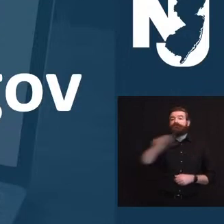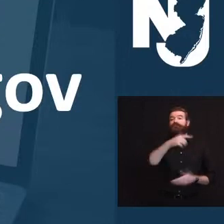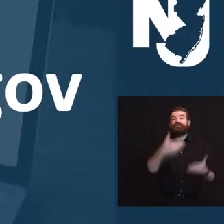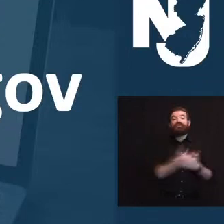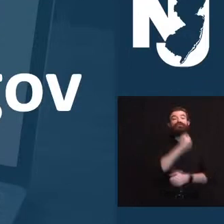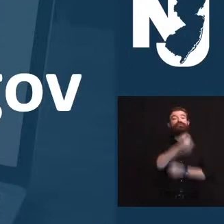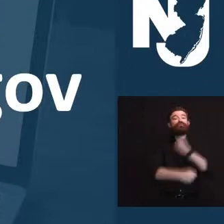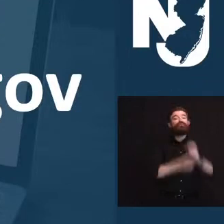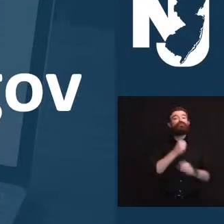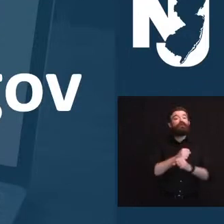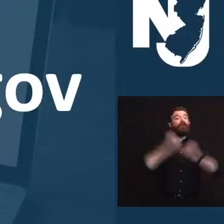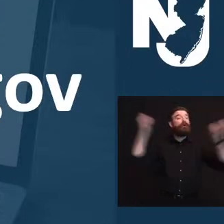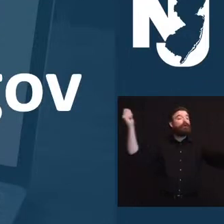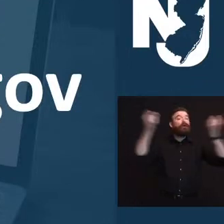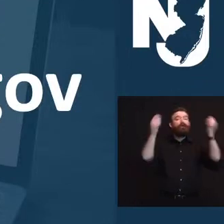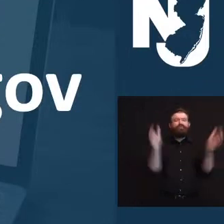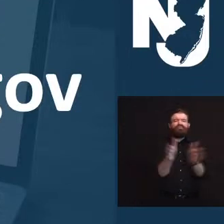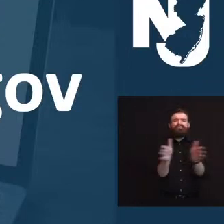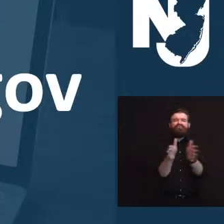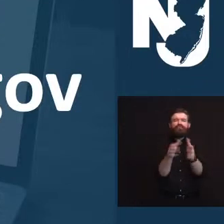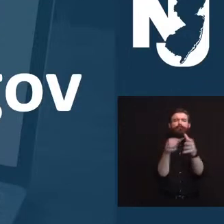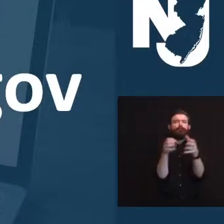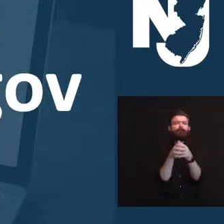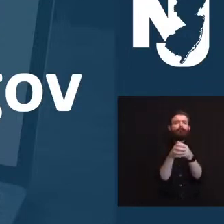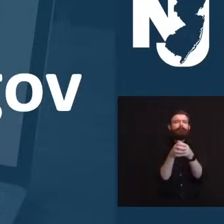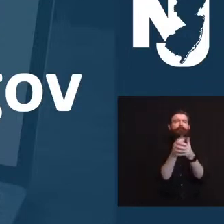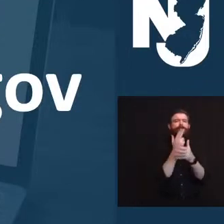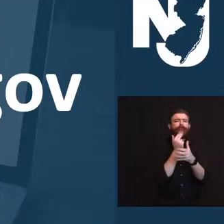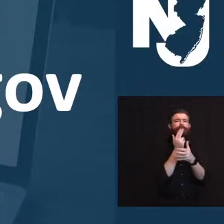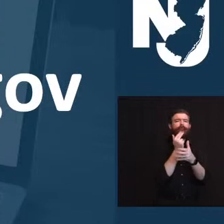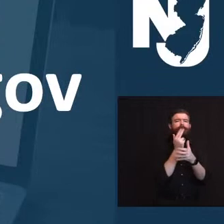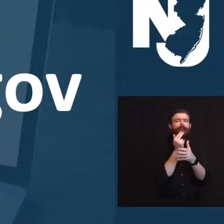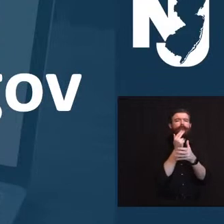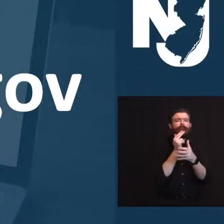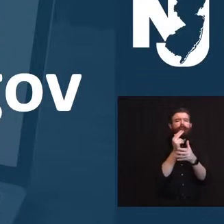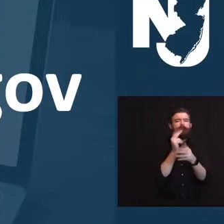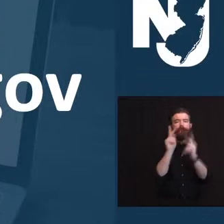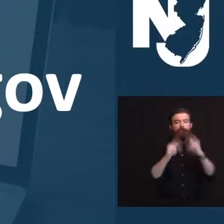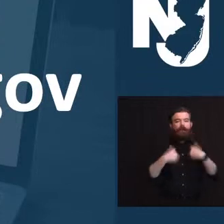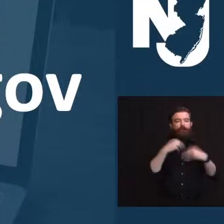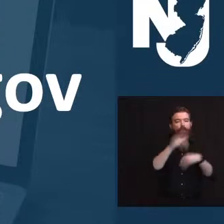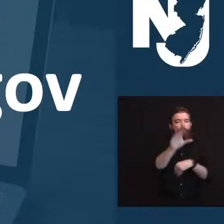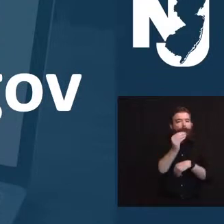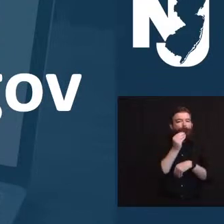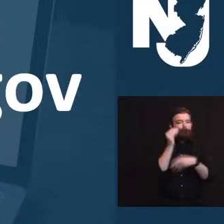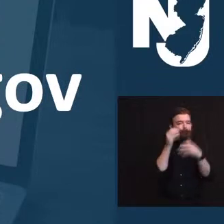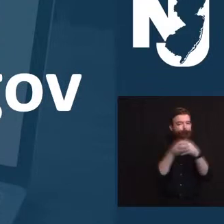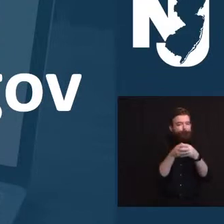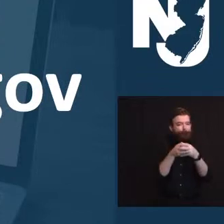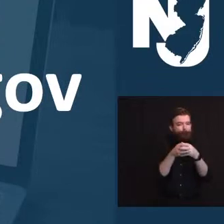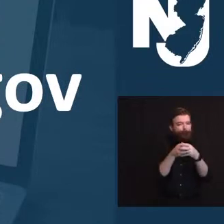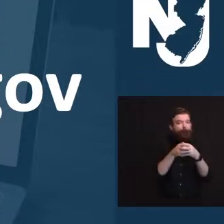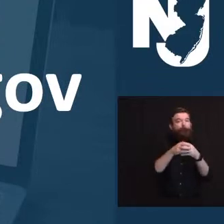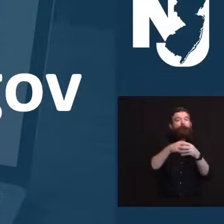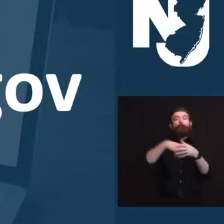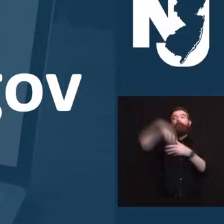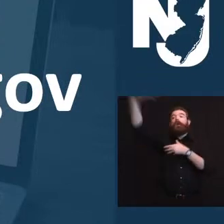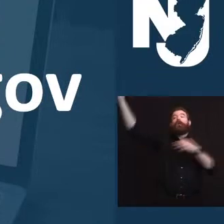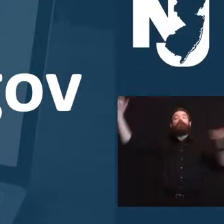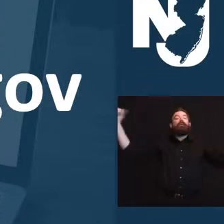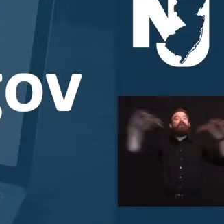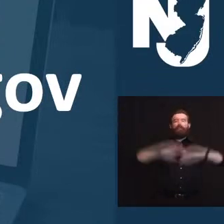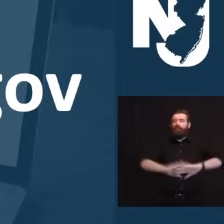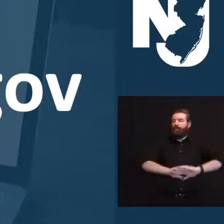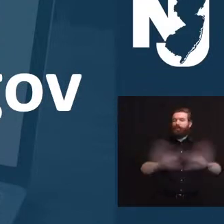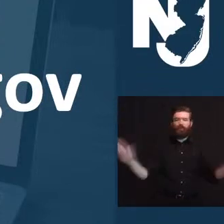party. I hope that year comes again soon. Even Times Square in New York City will be empty. We hope you take every precaution to